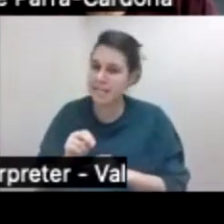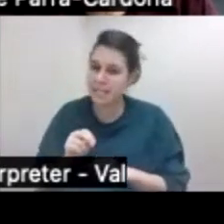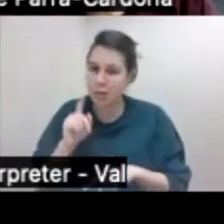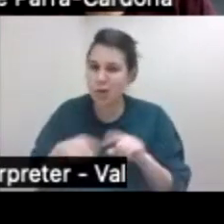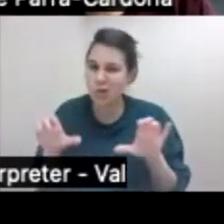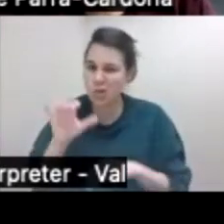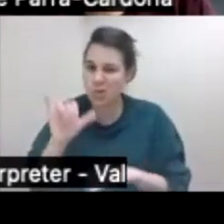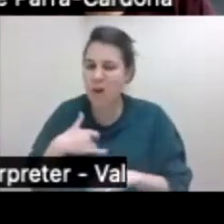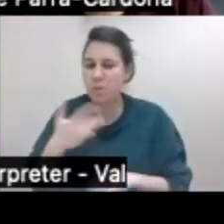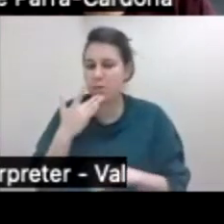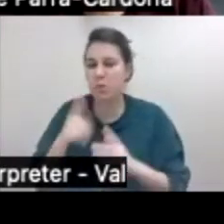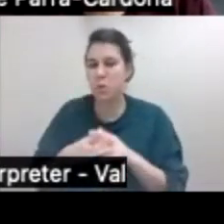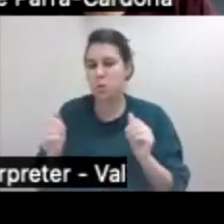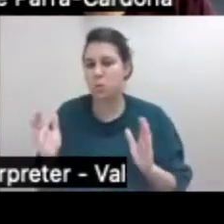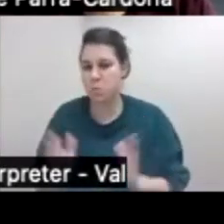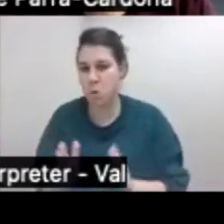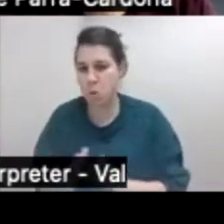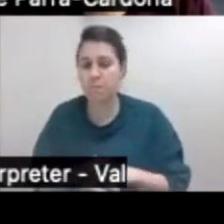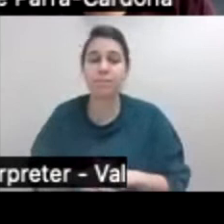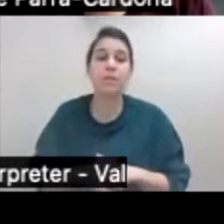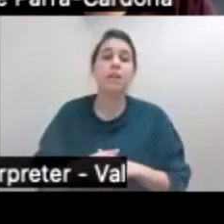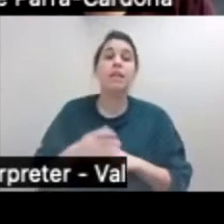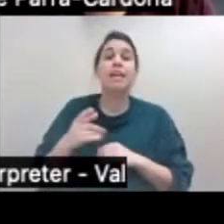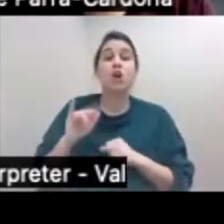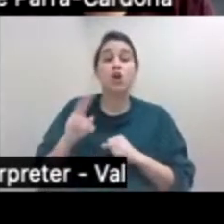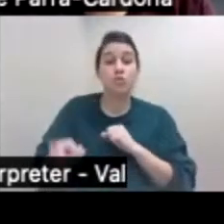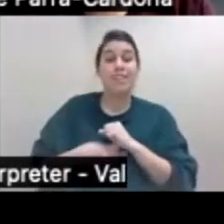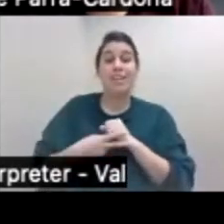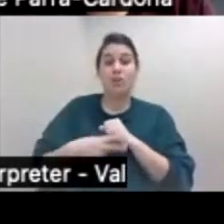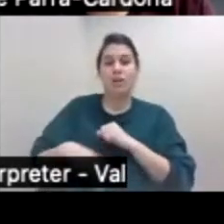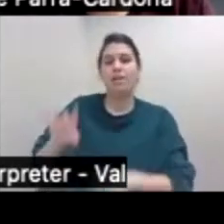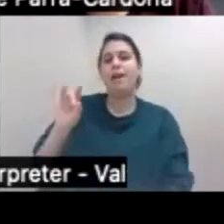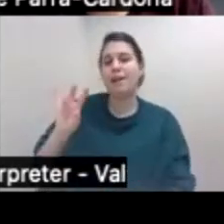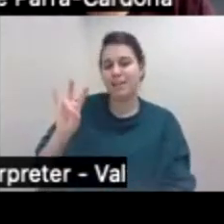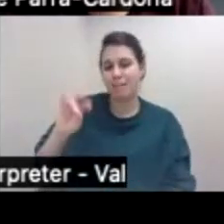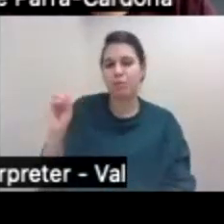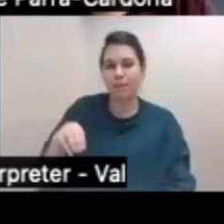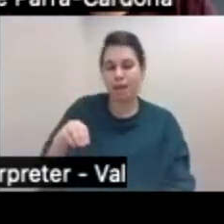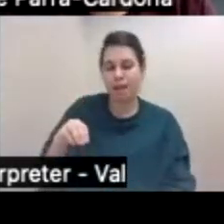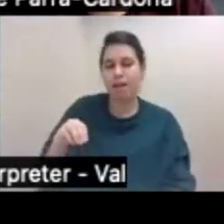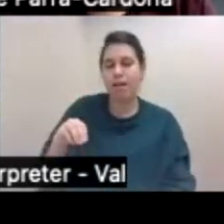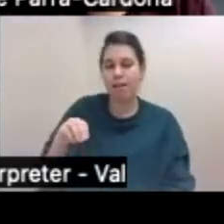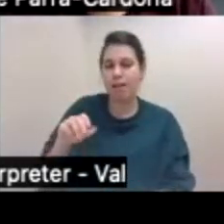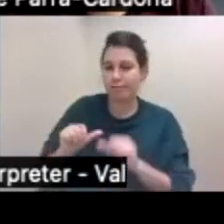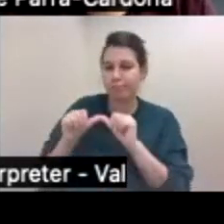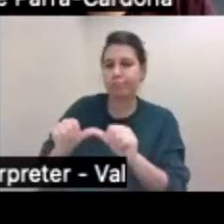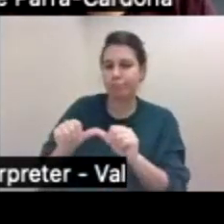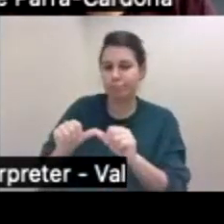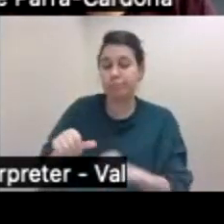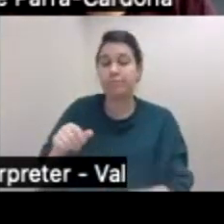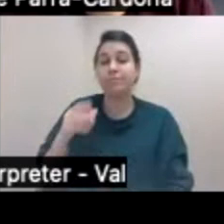adverse immigration context, we achieved a retention of 87% of families. Unfortunately, half of that